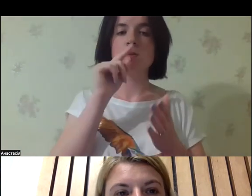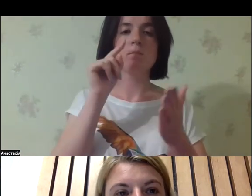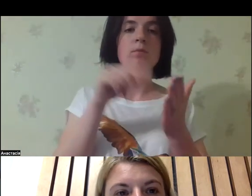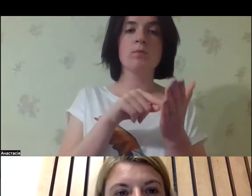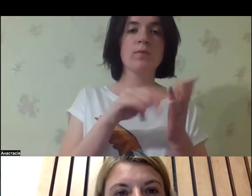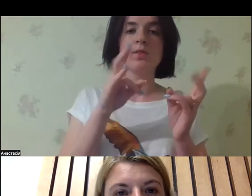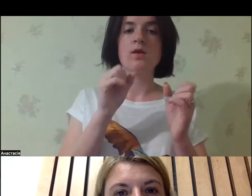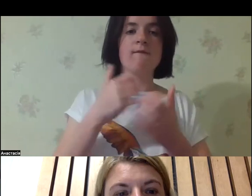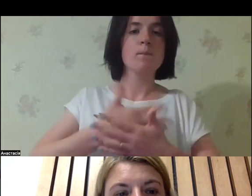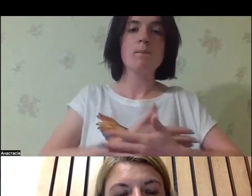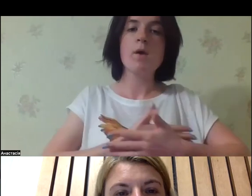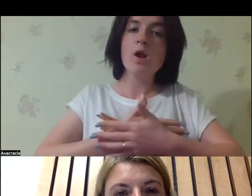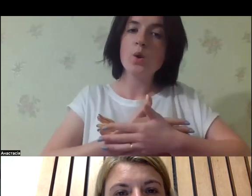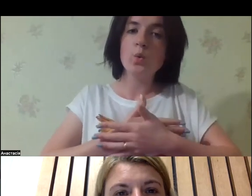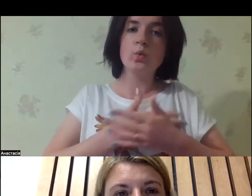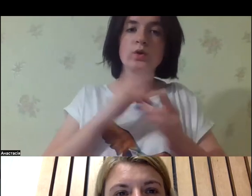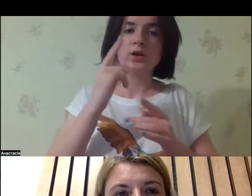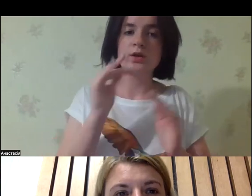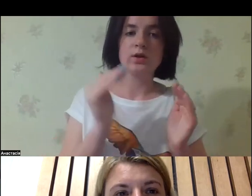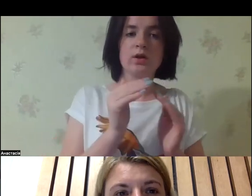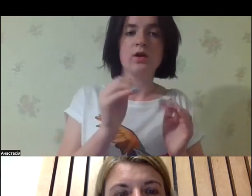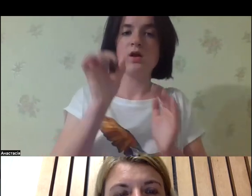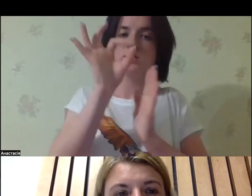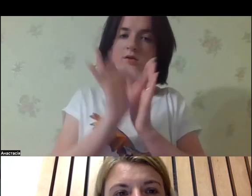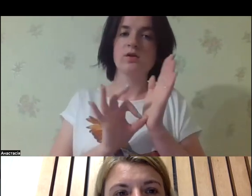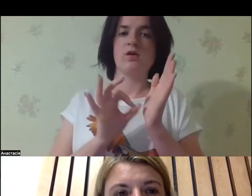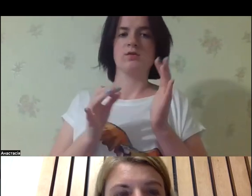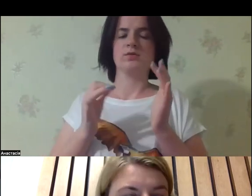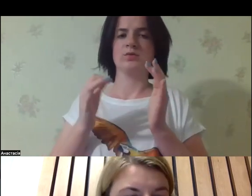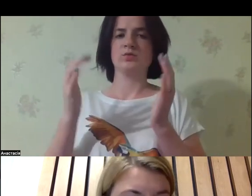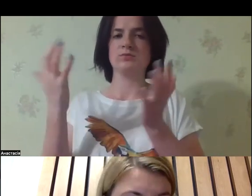institution. So I mean, the little kids, anyone.